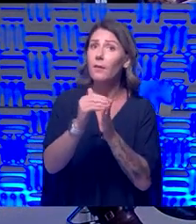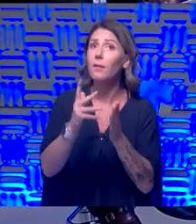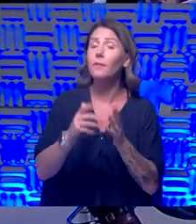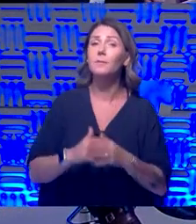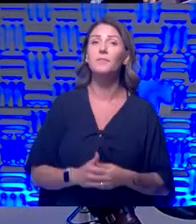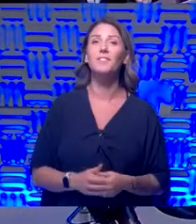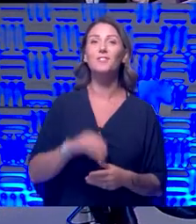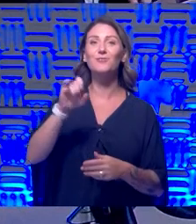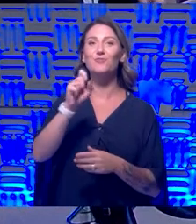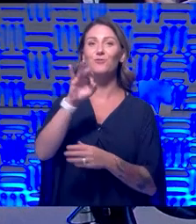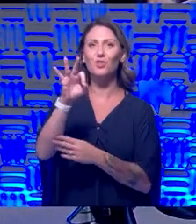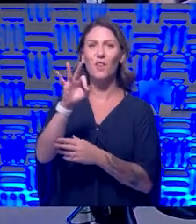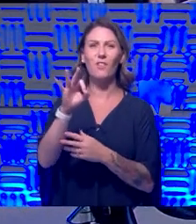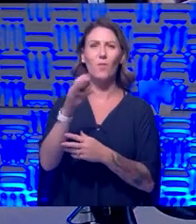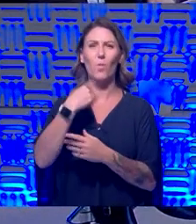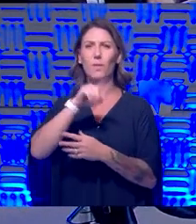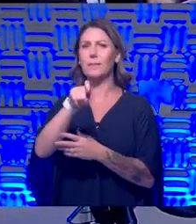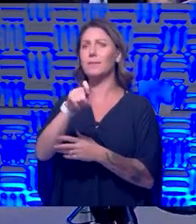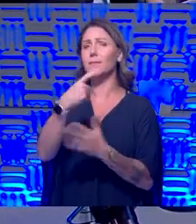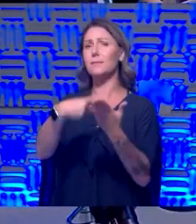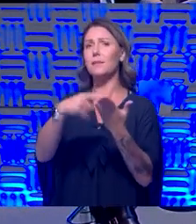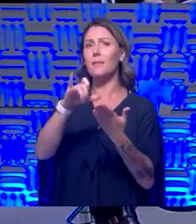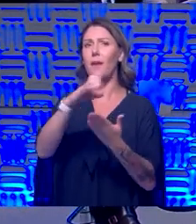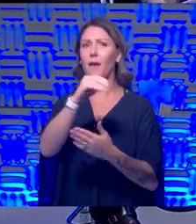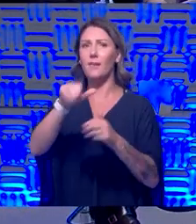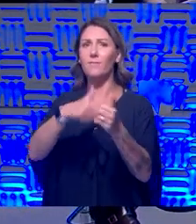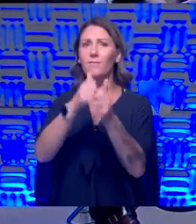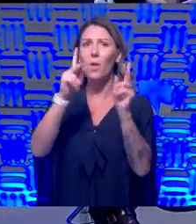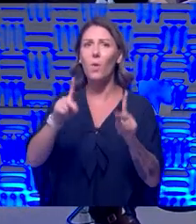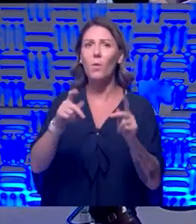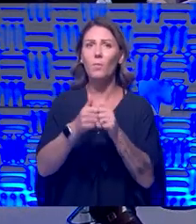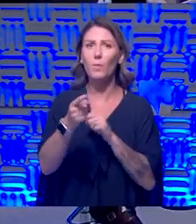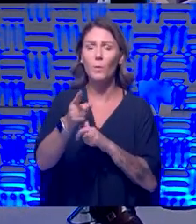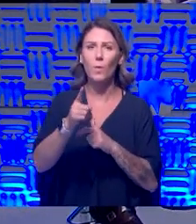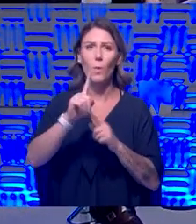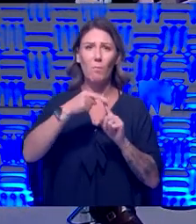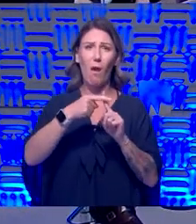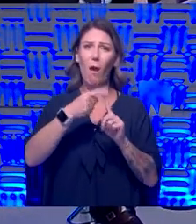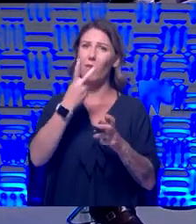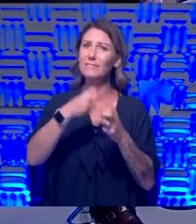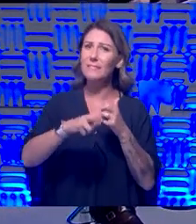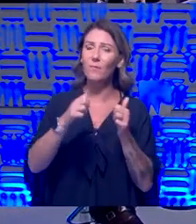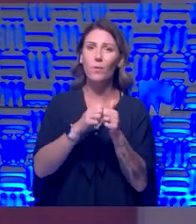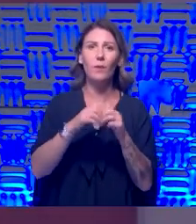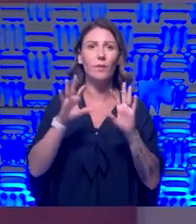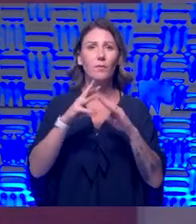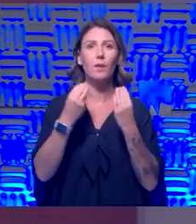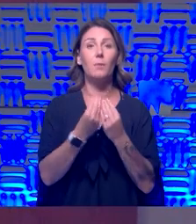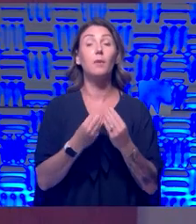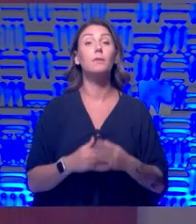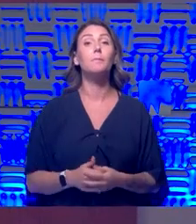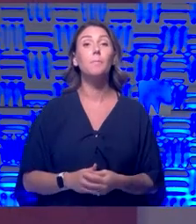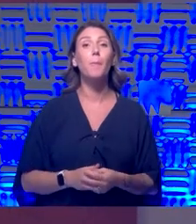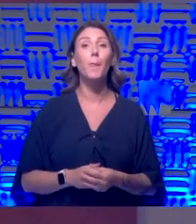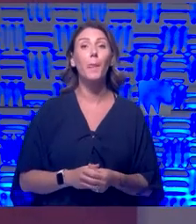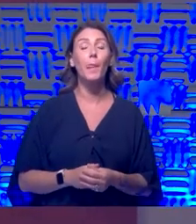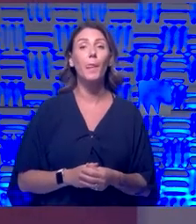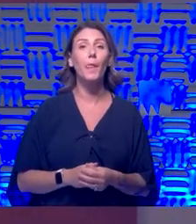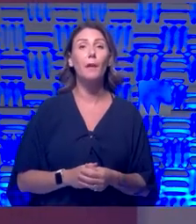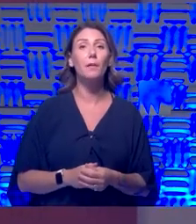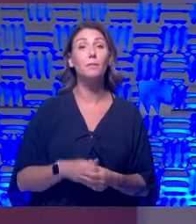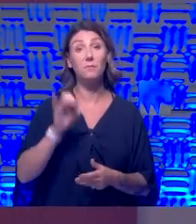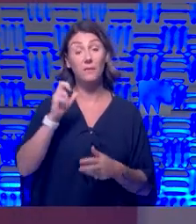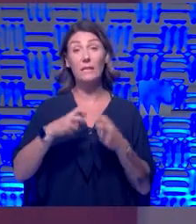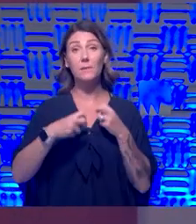about that. And then I want to pivot over to Greg. I want to follow up with you about, gosh, how hard is that for families? Yeah, I mean, that's a